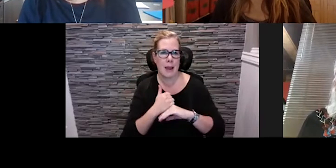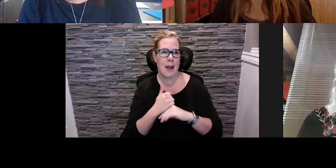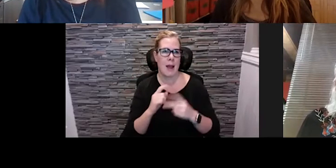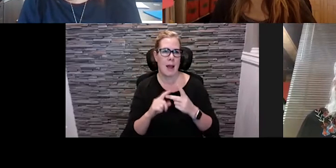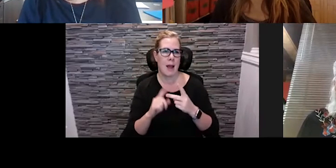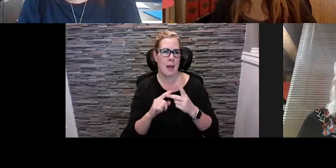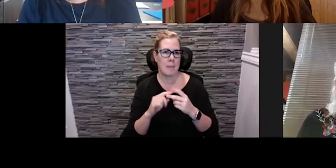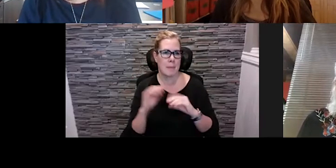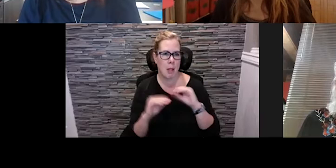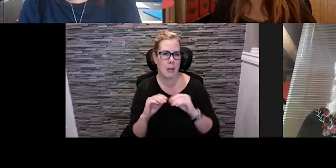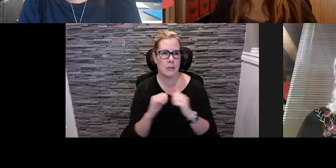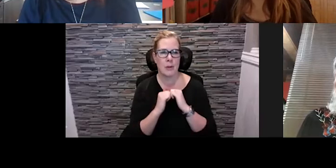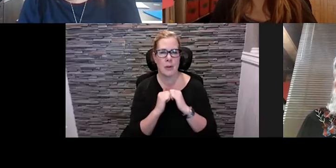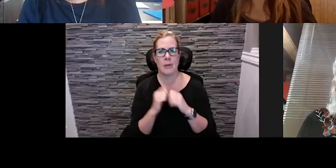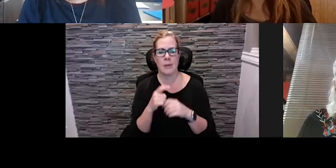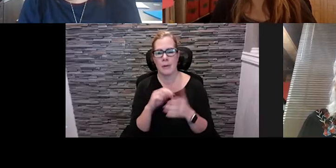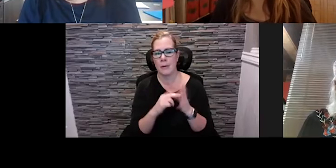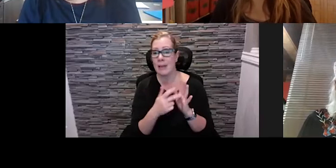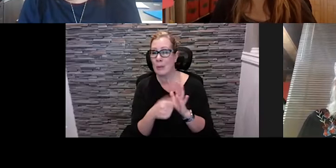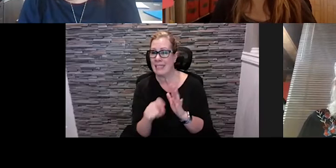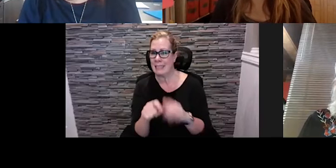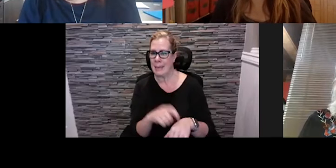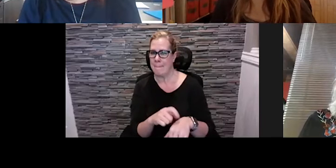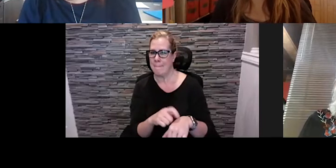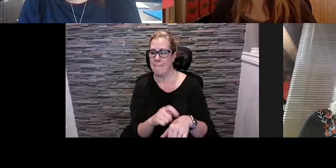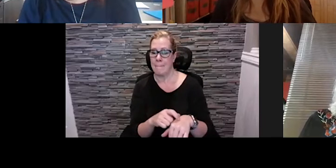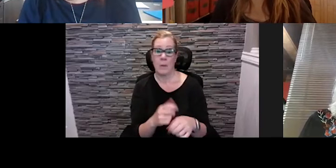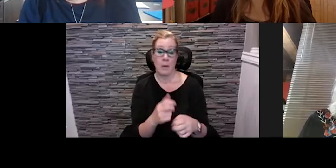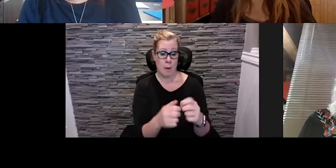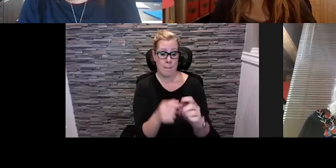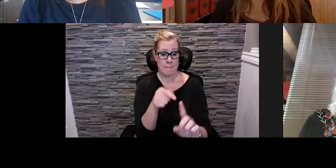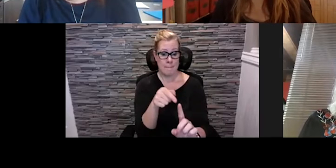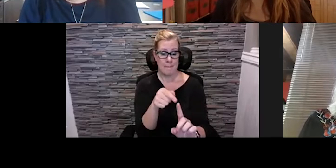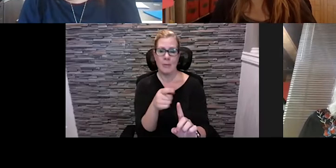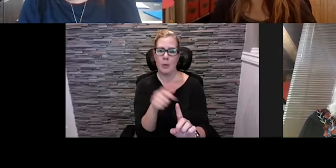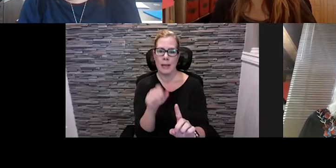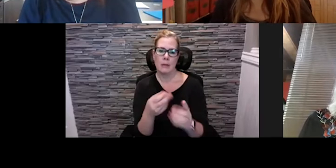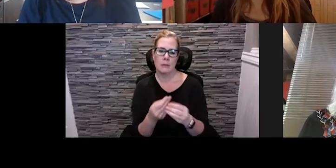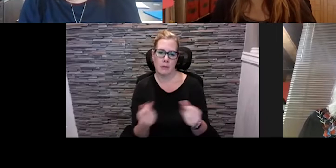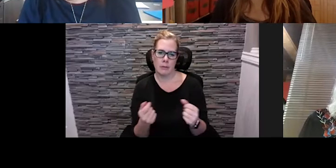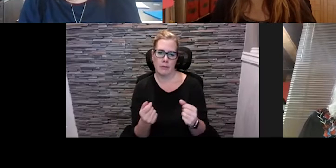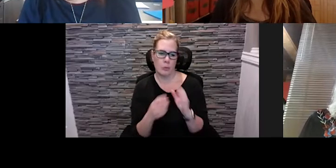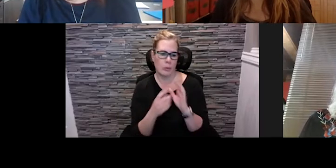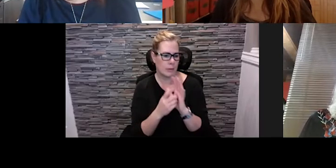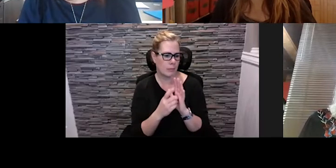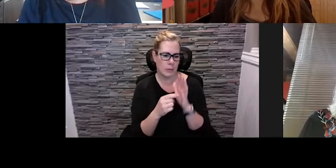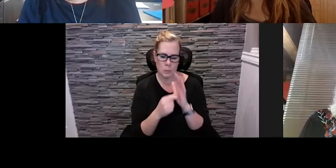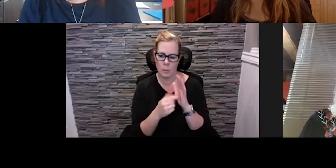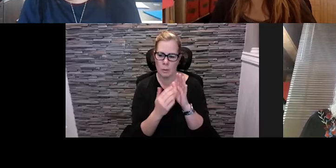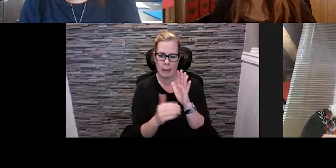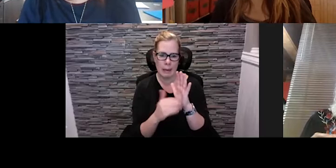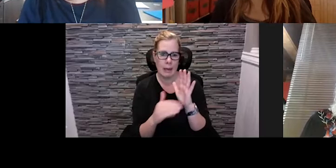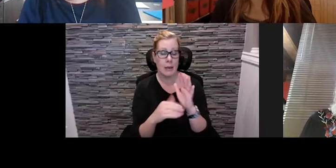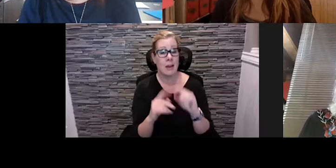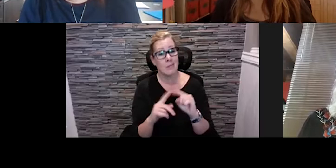runway to be able to figure those things out because there is a solution for every problem we've demonstrated that in the past and we'll continue to do that going forward but if